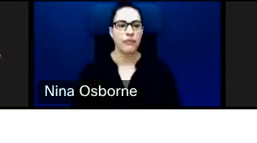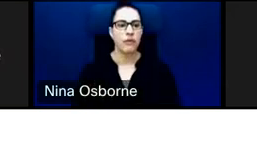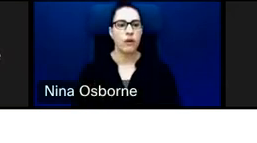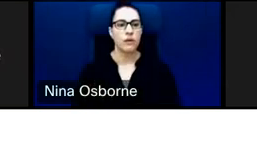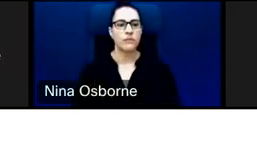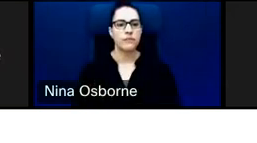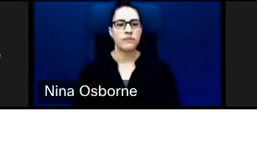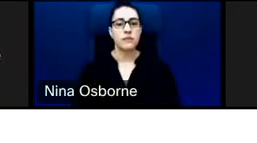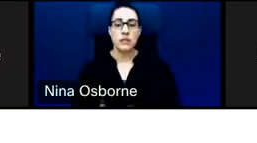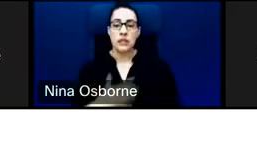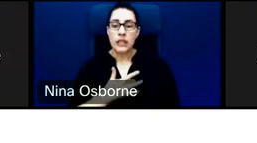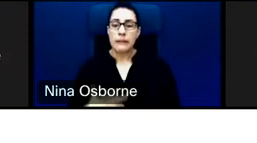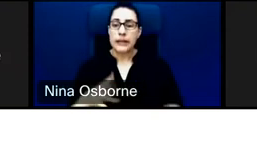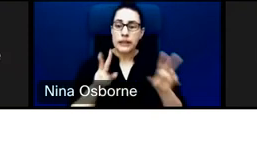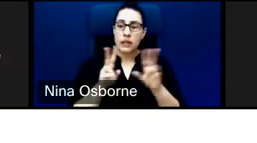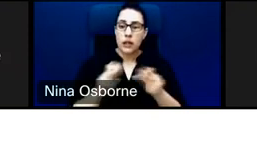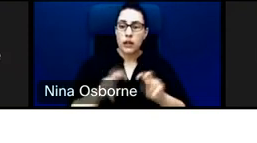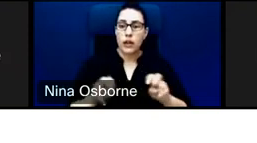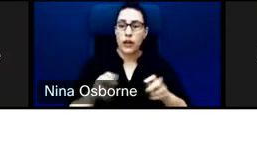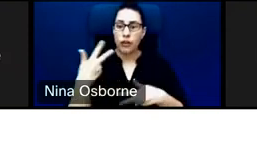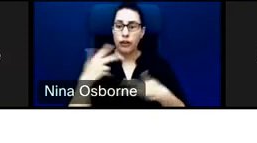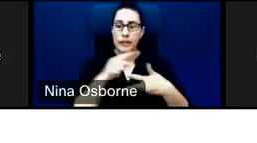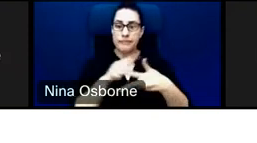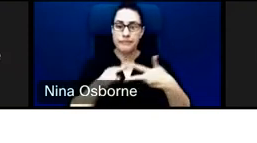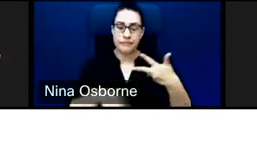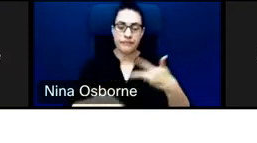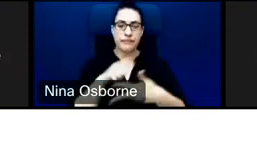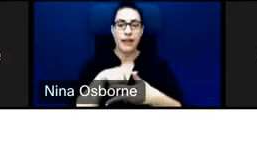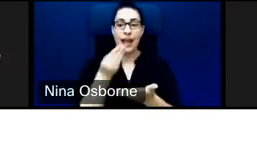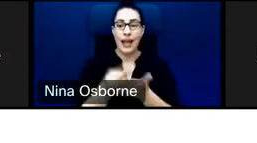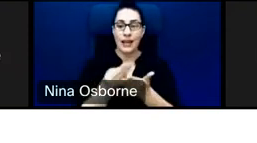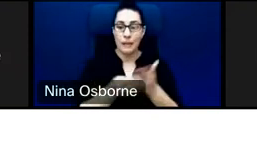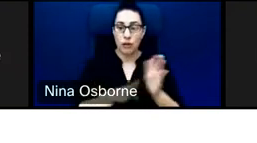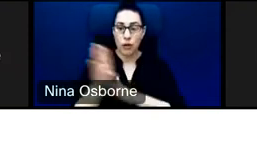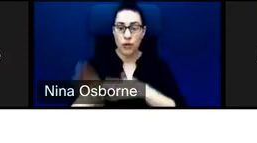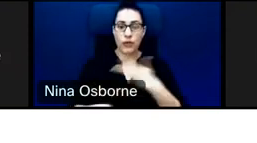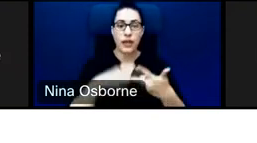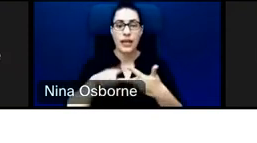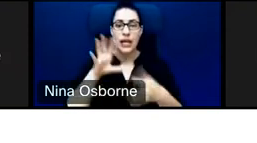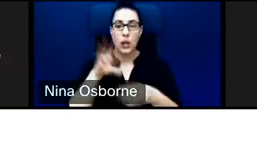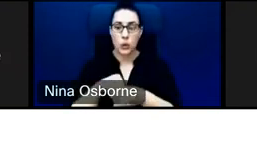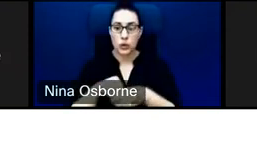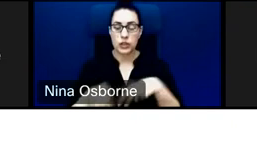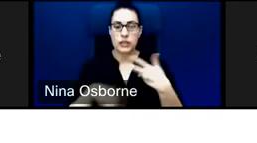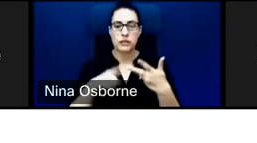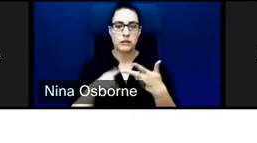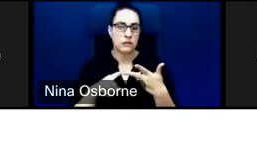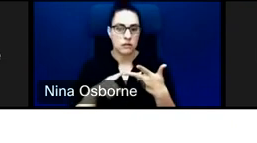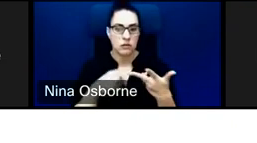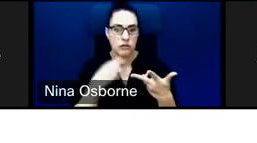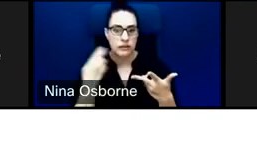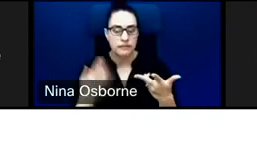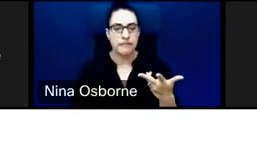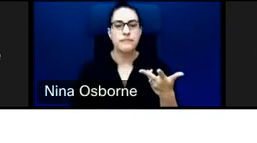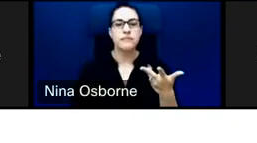broad lens, economic growth, inclusion, and innovation. And these are three themes that really spoke to us through the